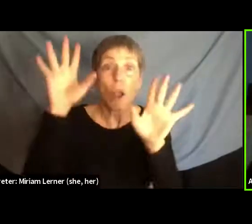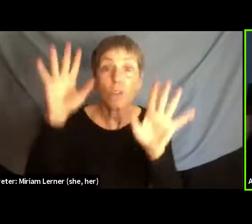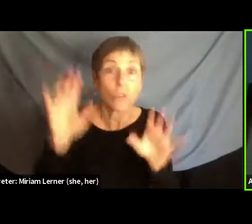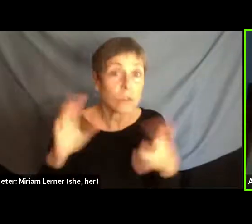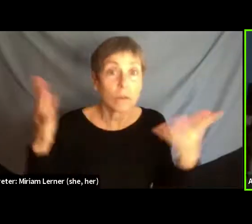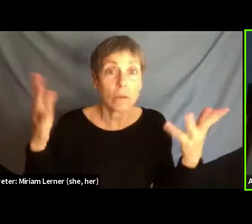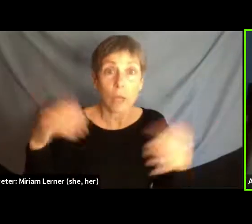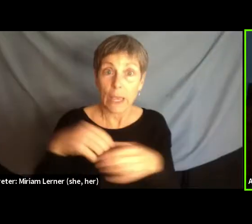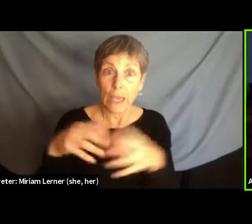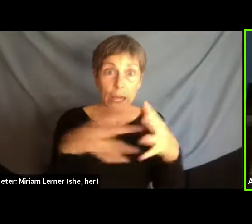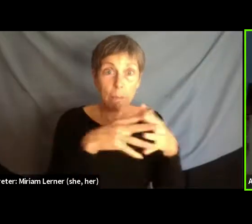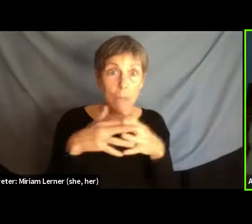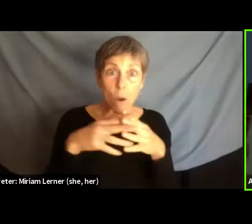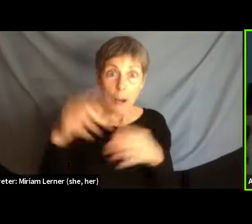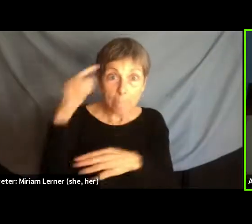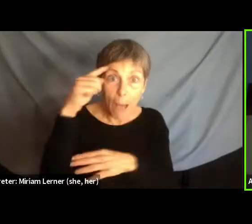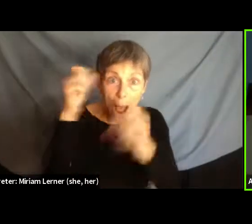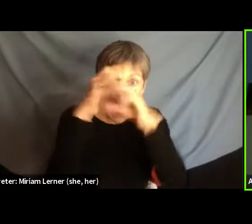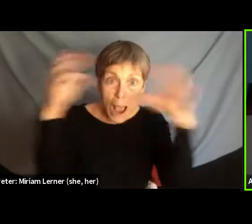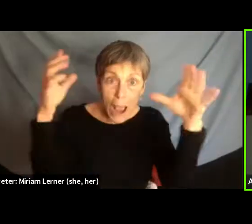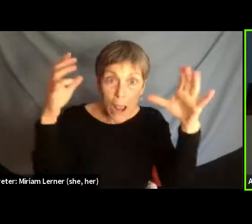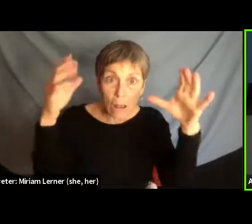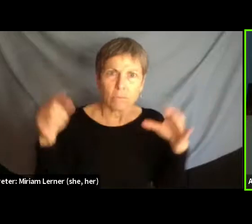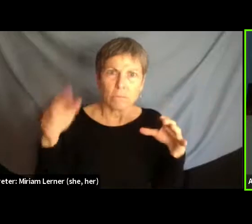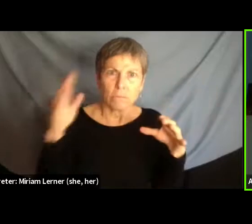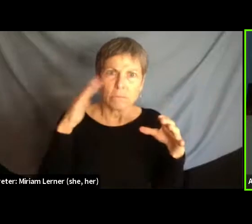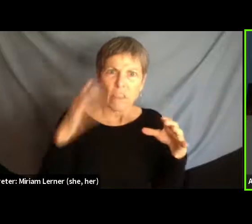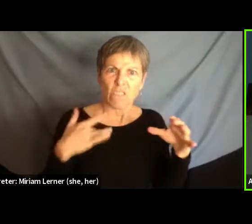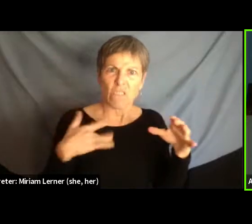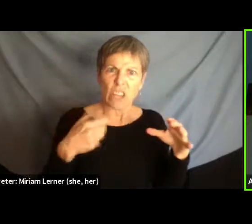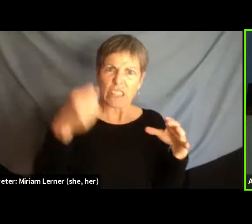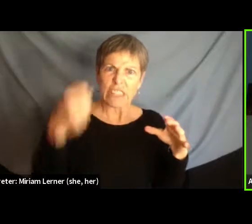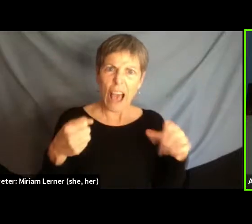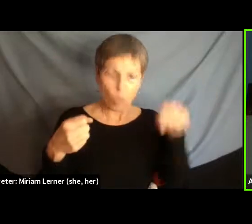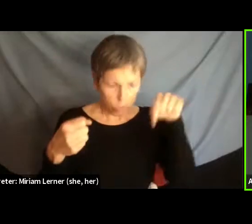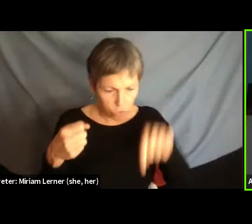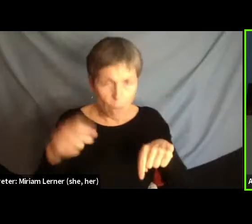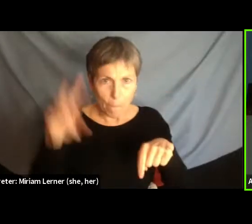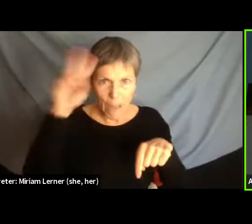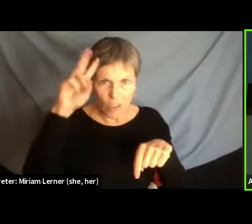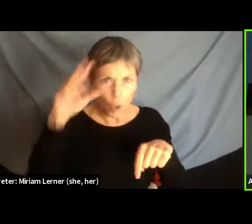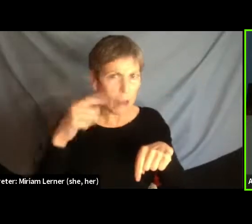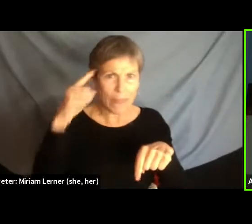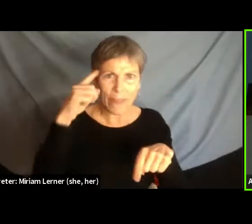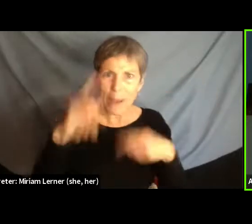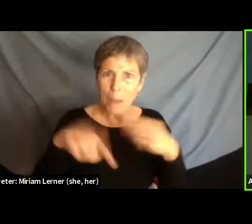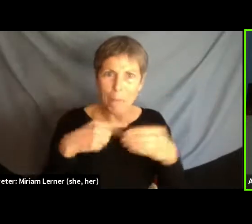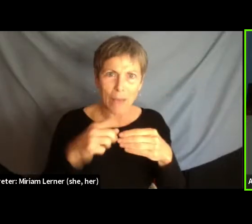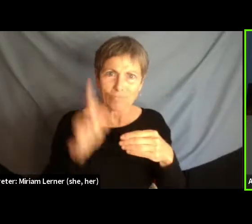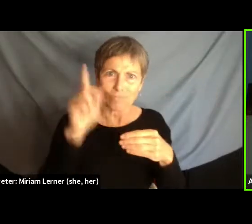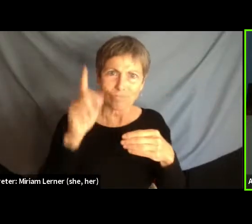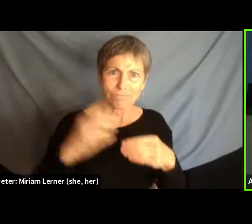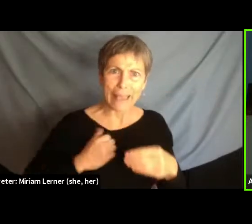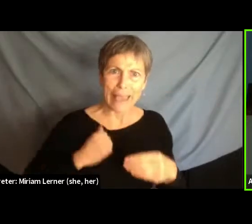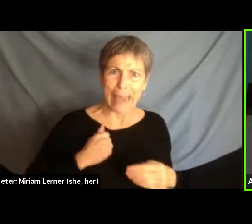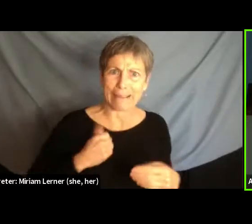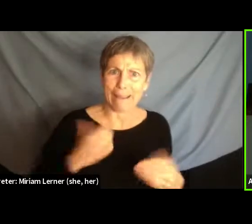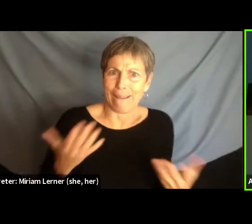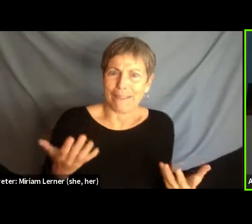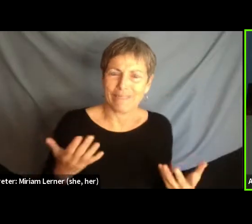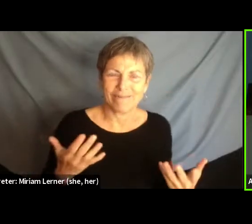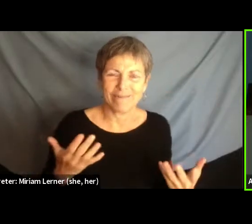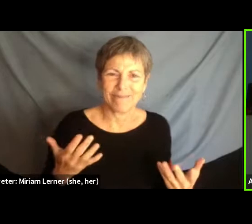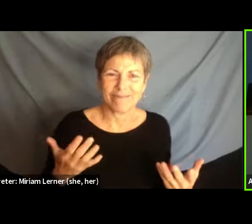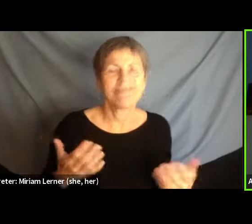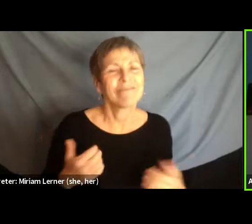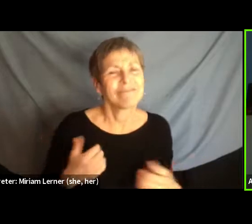in the American imaginary, they're thinking the southern border, right, they're not thinking about Canada. There's, there's a